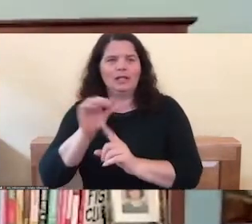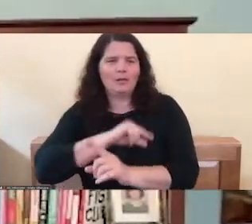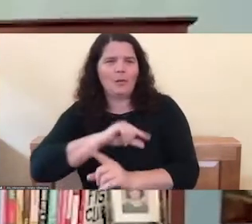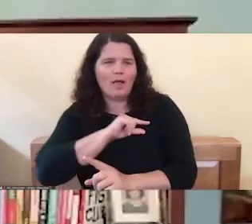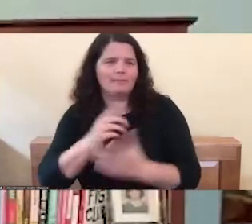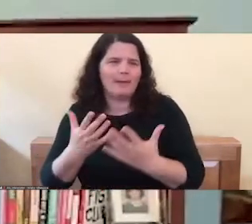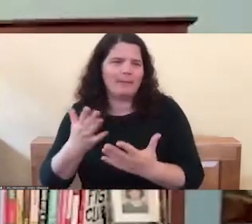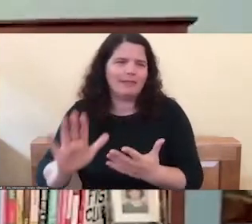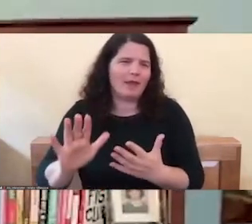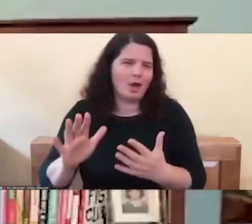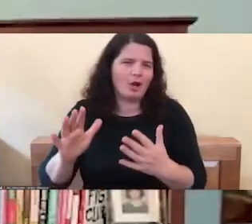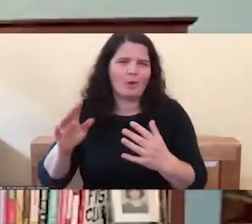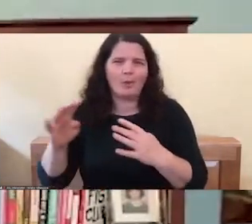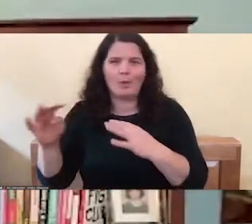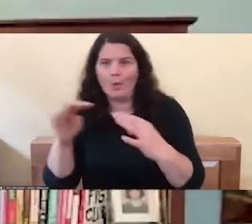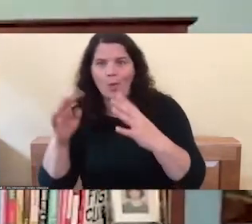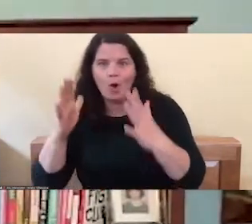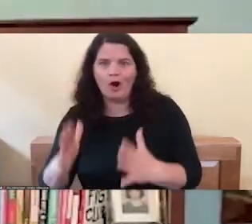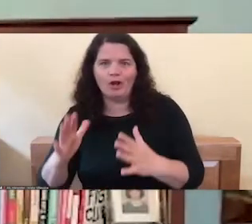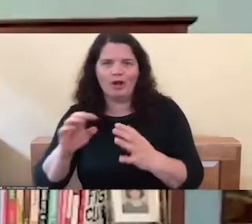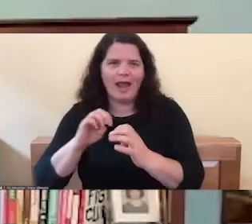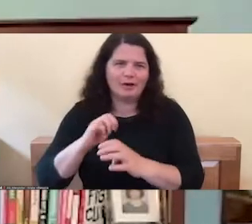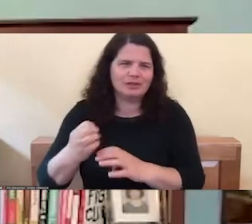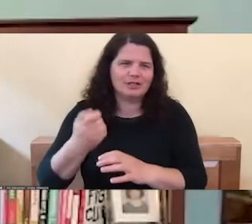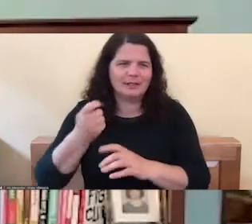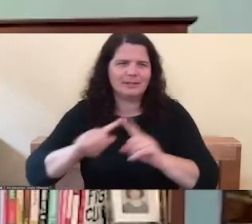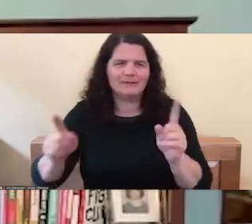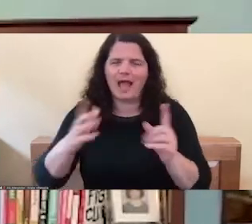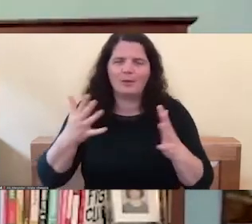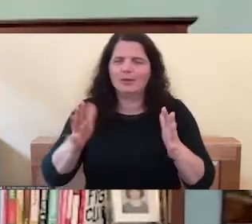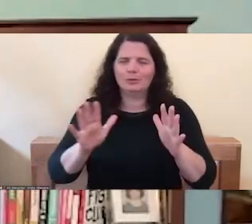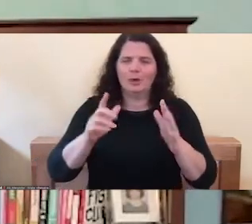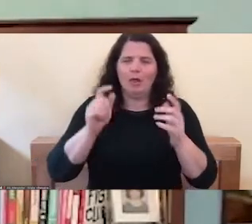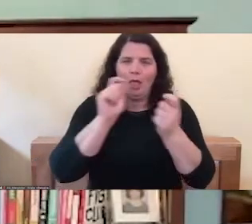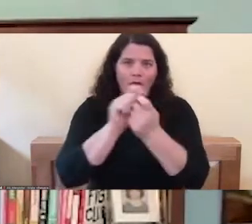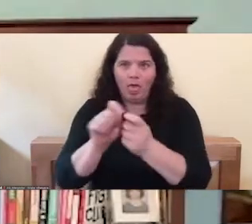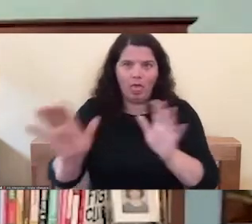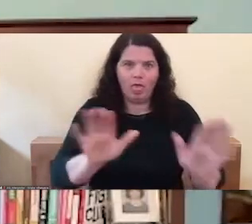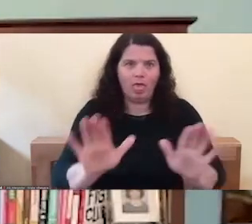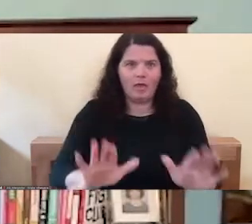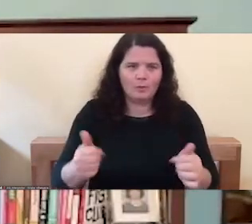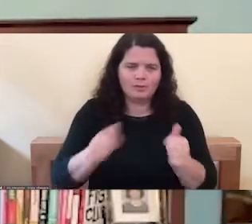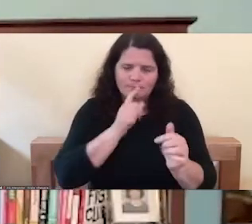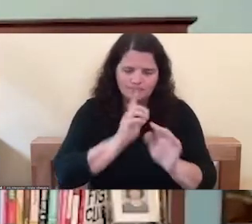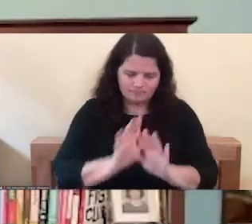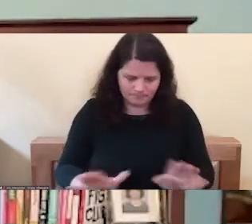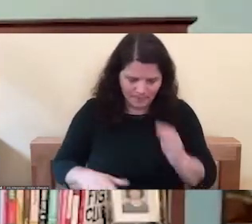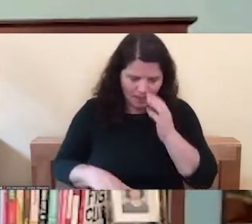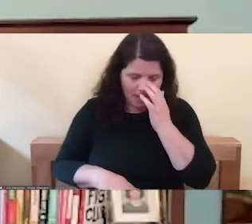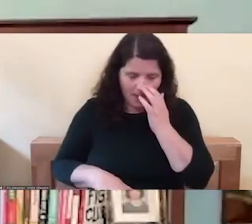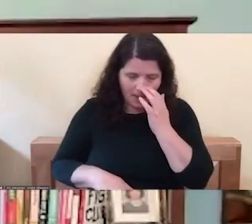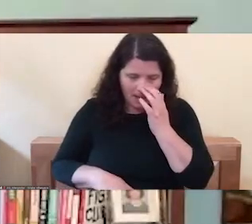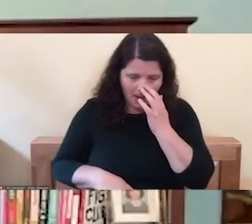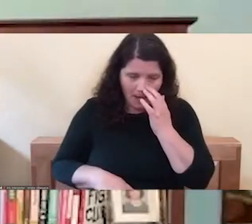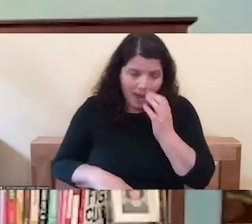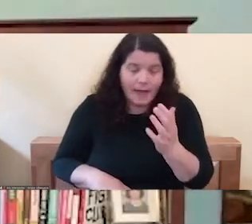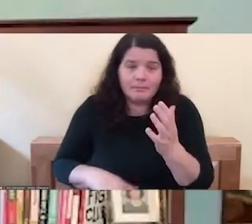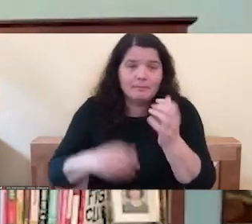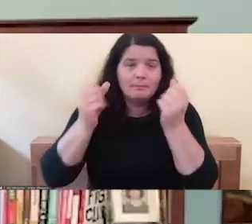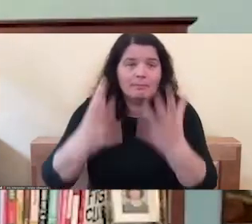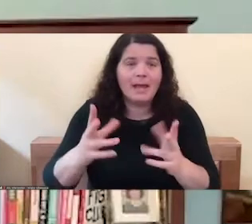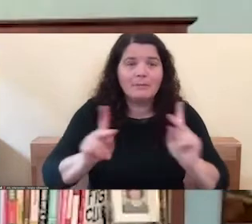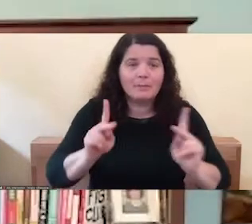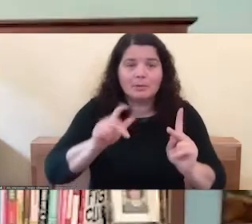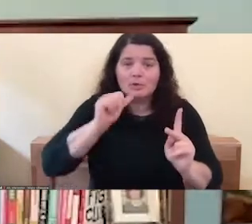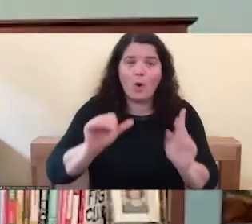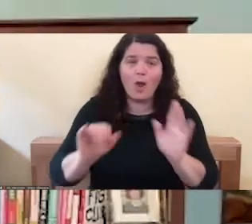little different. I don't, I don't want to get too far down into that, but what I do know, what I can say, and also a lot of people don't identify with either